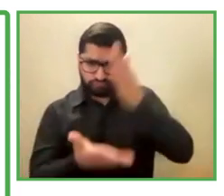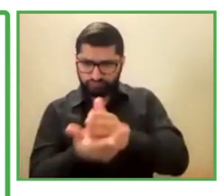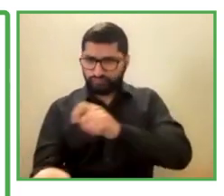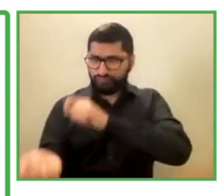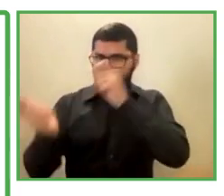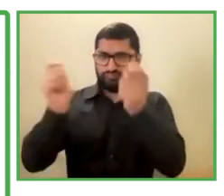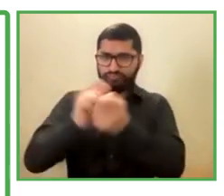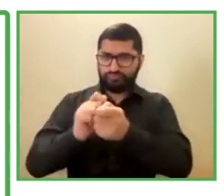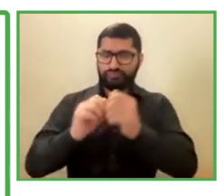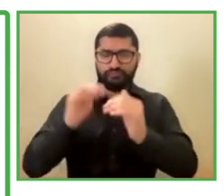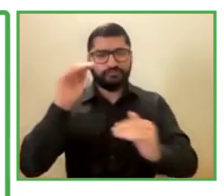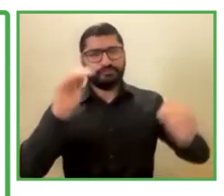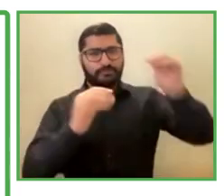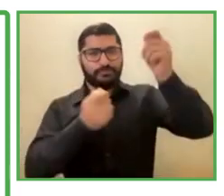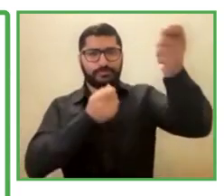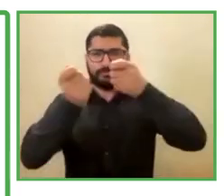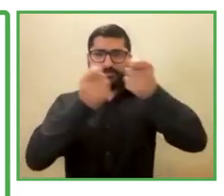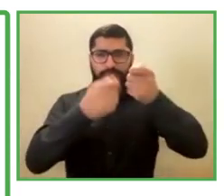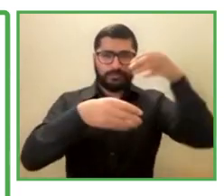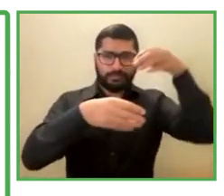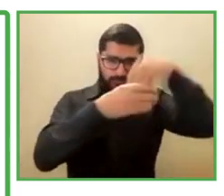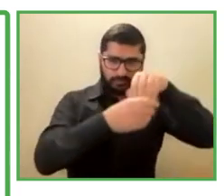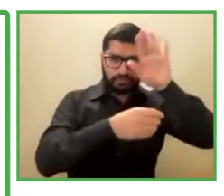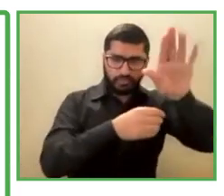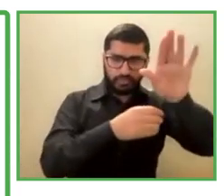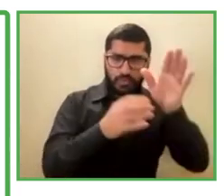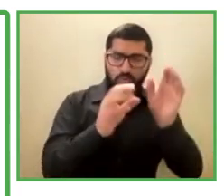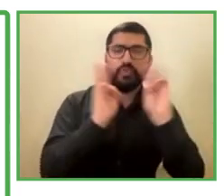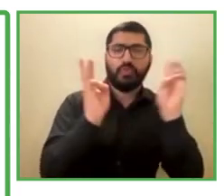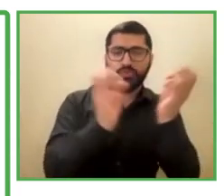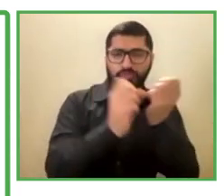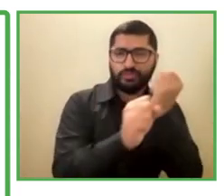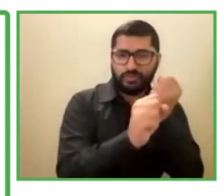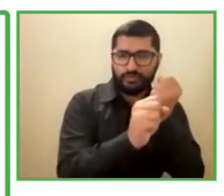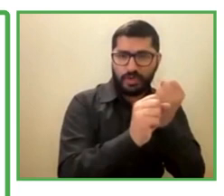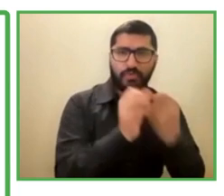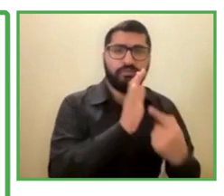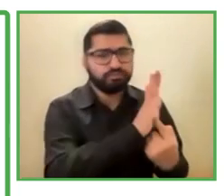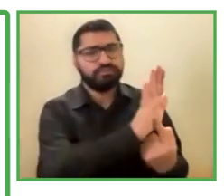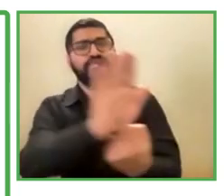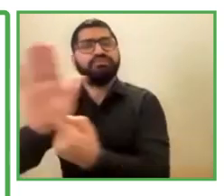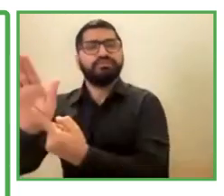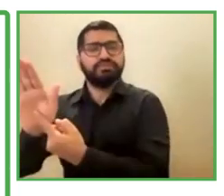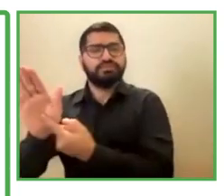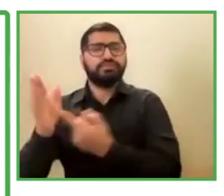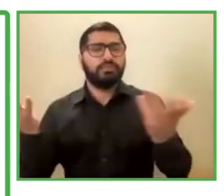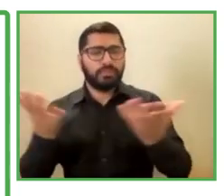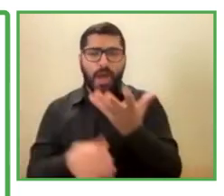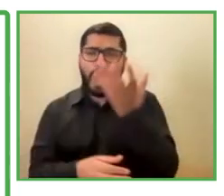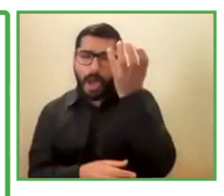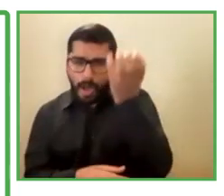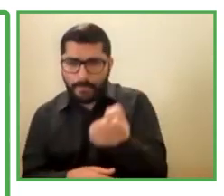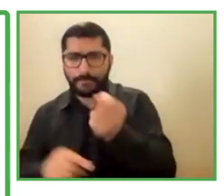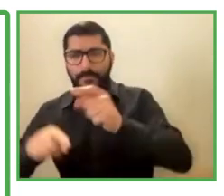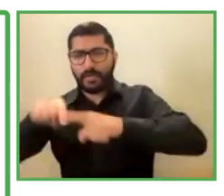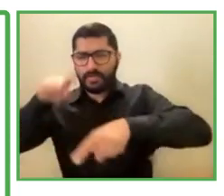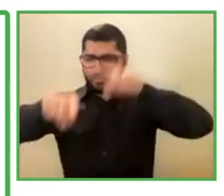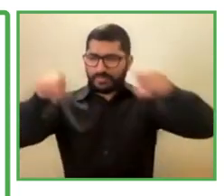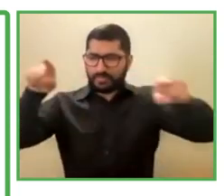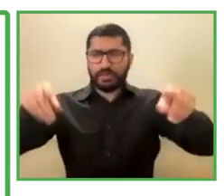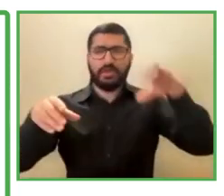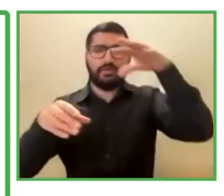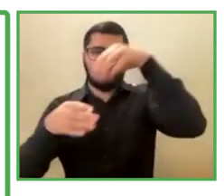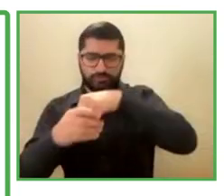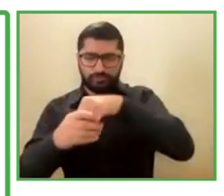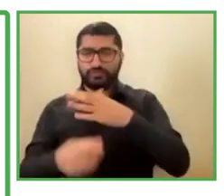board to be able to be a reflection, a mirror of what exists in society and reflecting its diversity